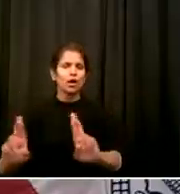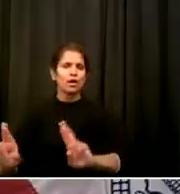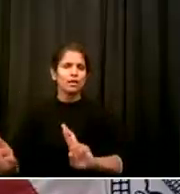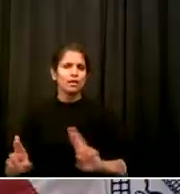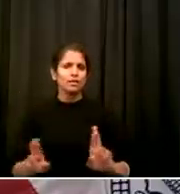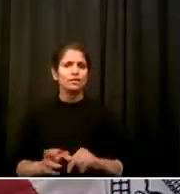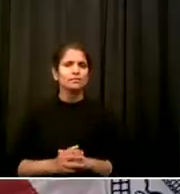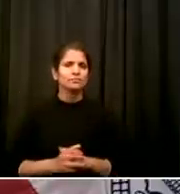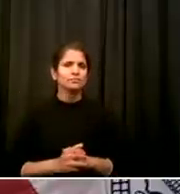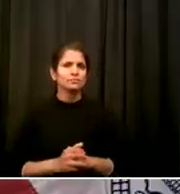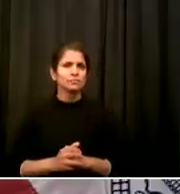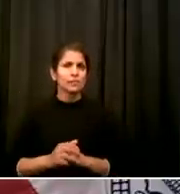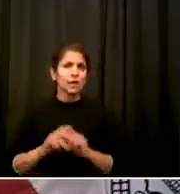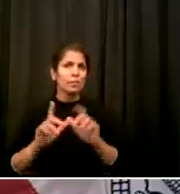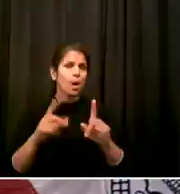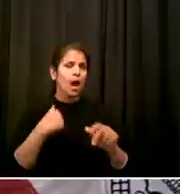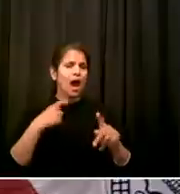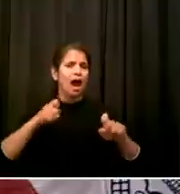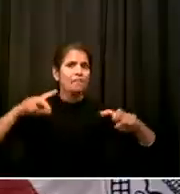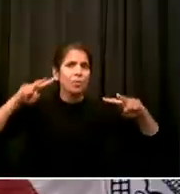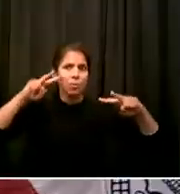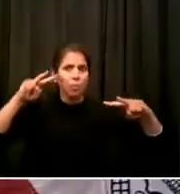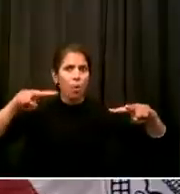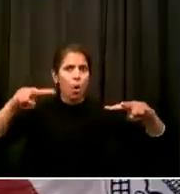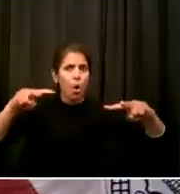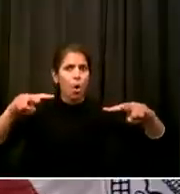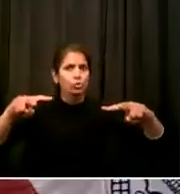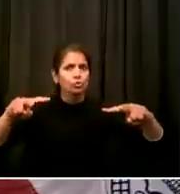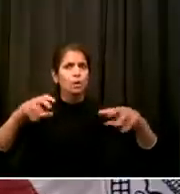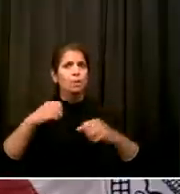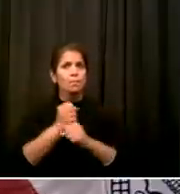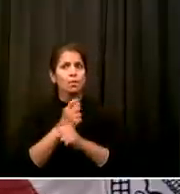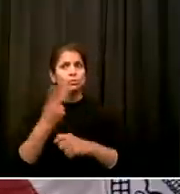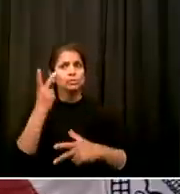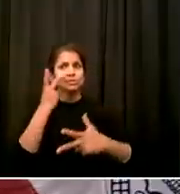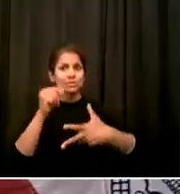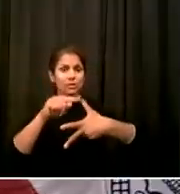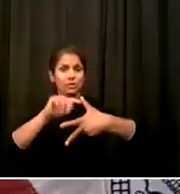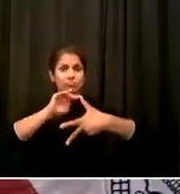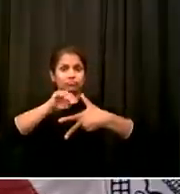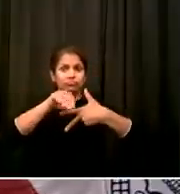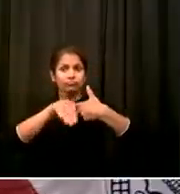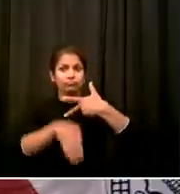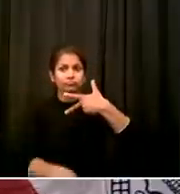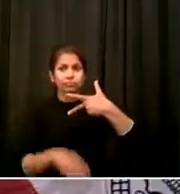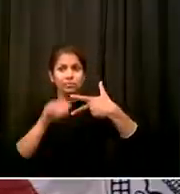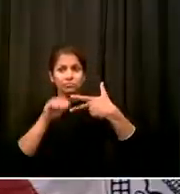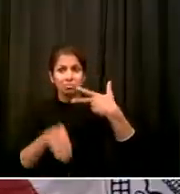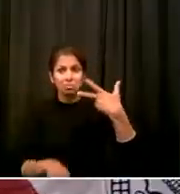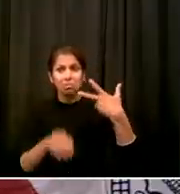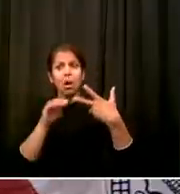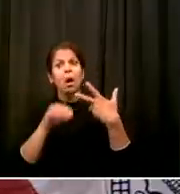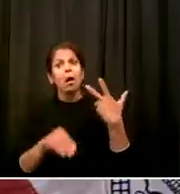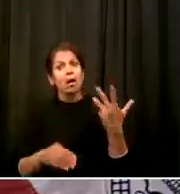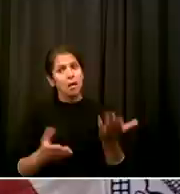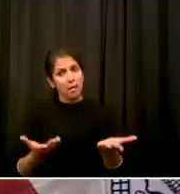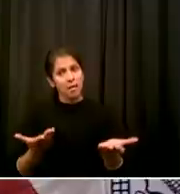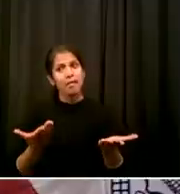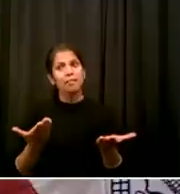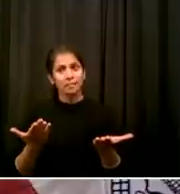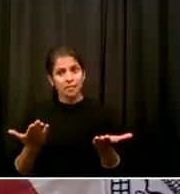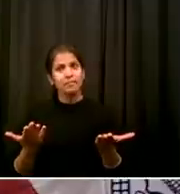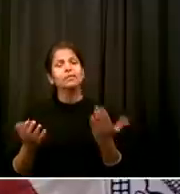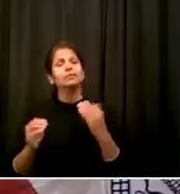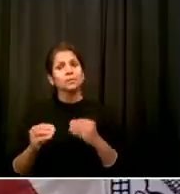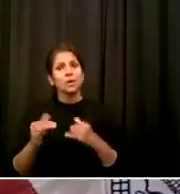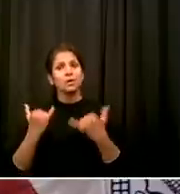into next week to see if the indicators start to move in any direction We'll see the effects of phase one And that's really the big litmus